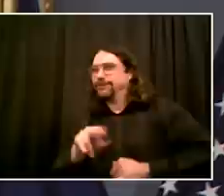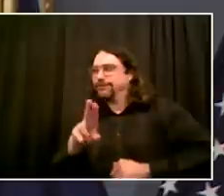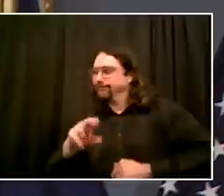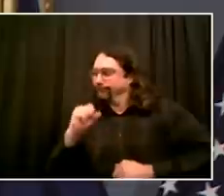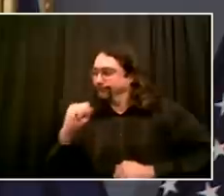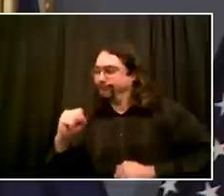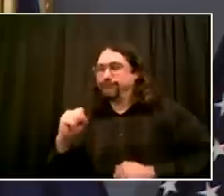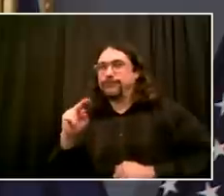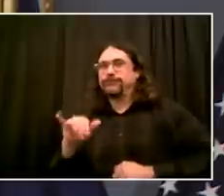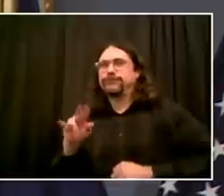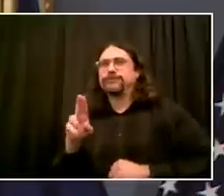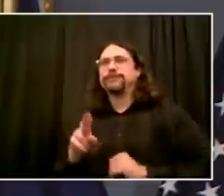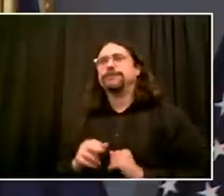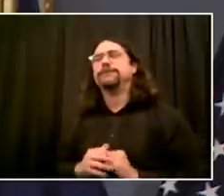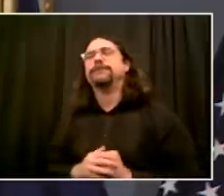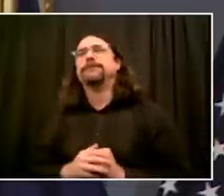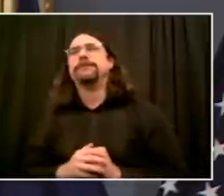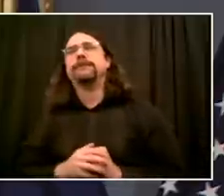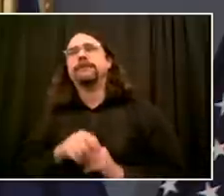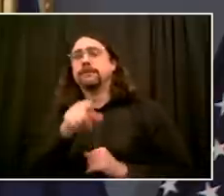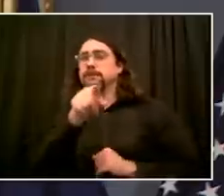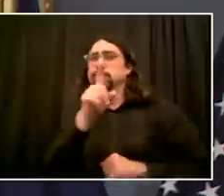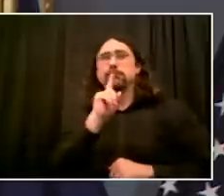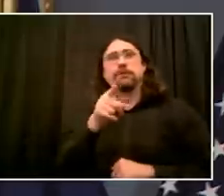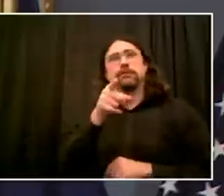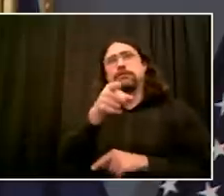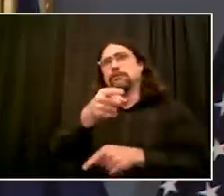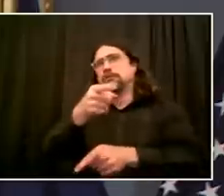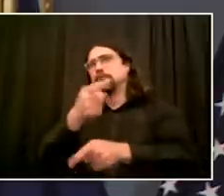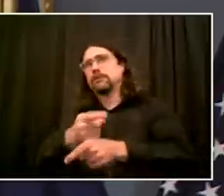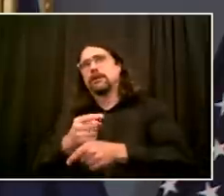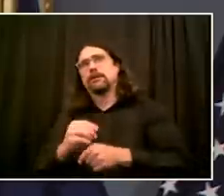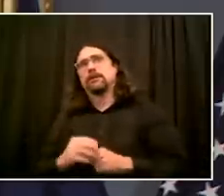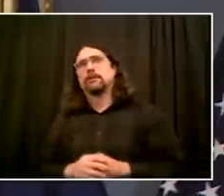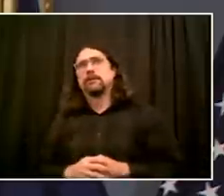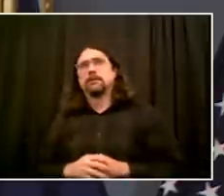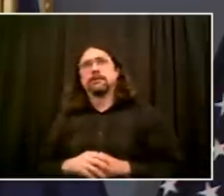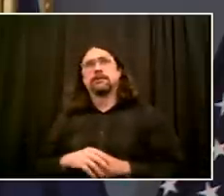what's been strange the last few days is even though everyone's been putting on their mask, generally speaking,